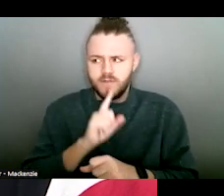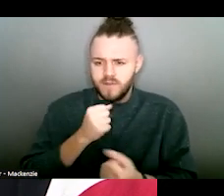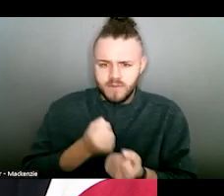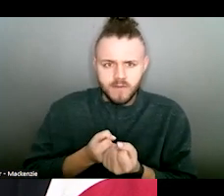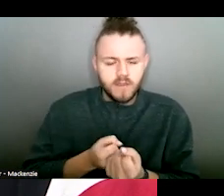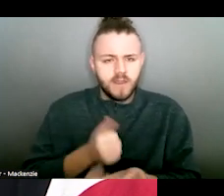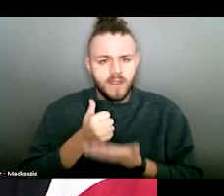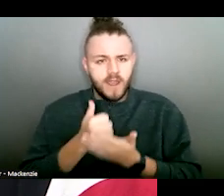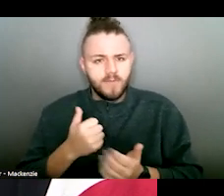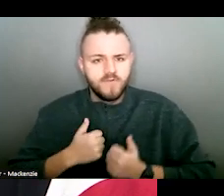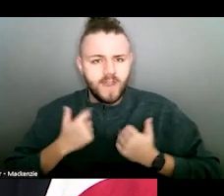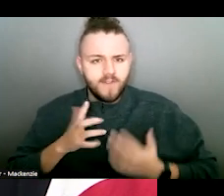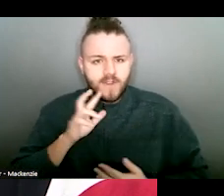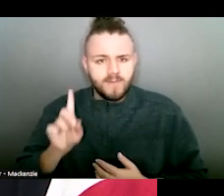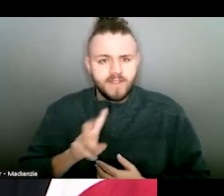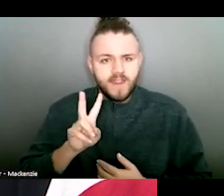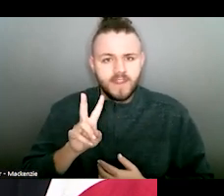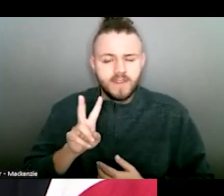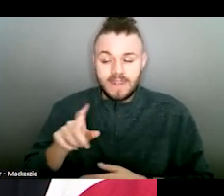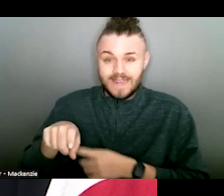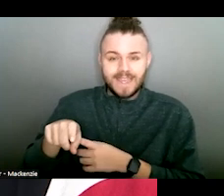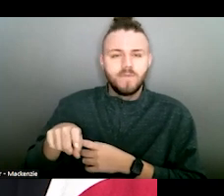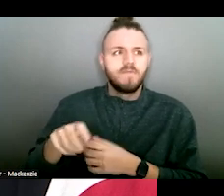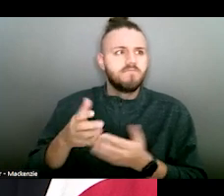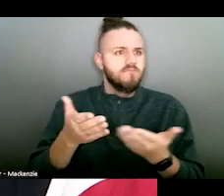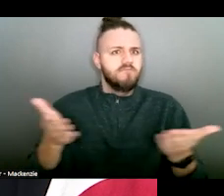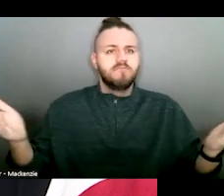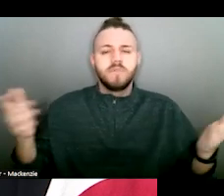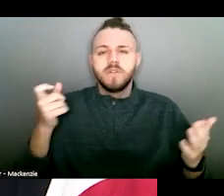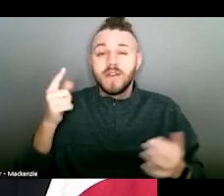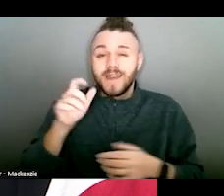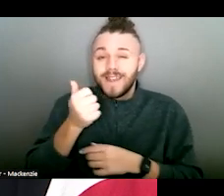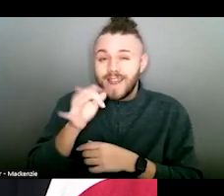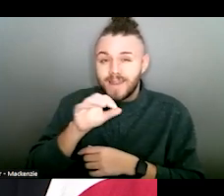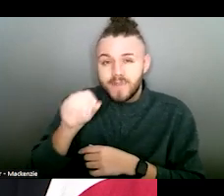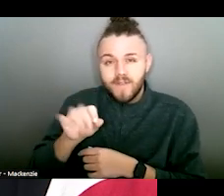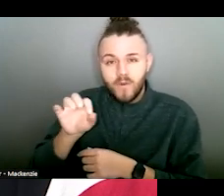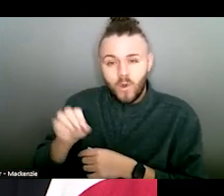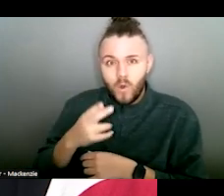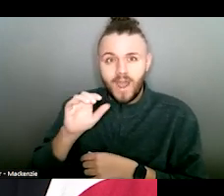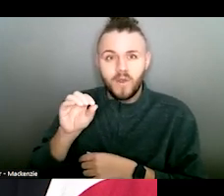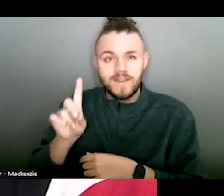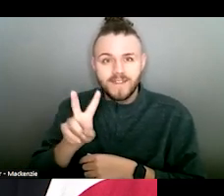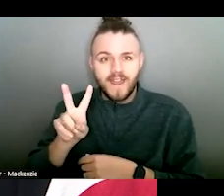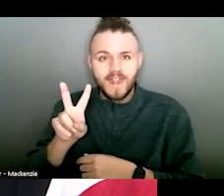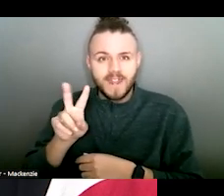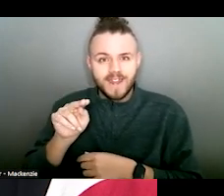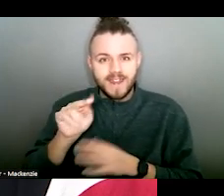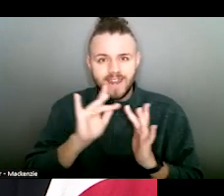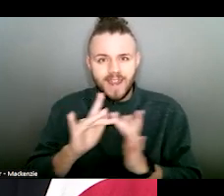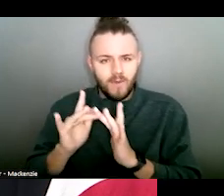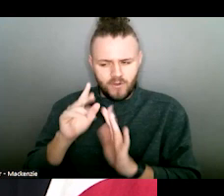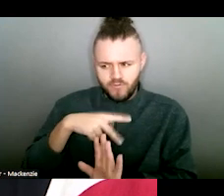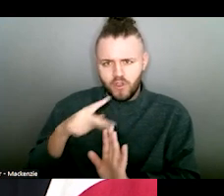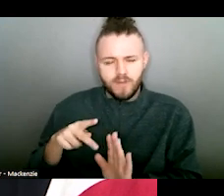are doing a fantastic job helping survivors of domestic violence. The need is great, especially when 19% of the